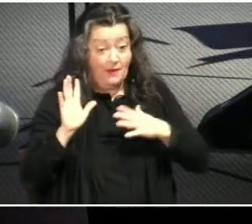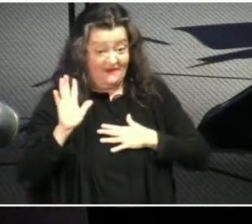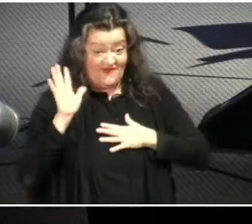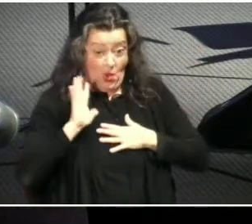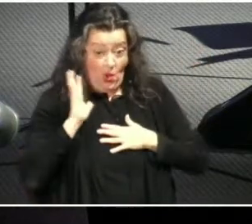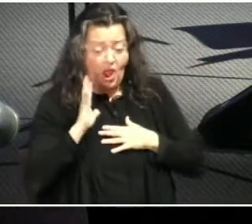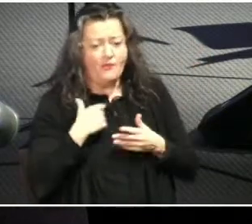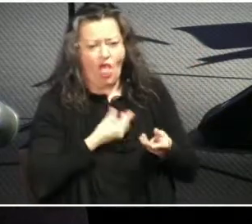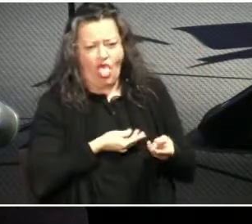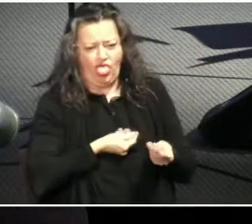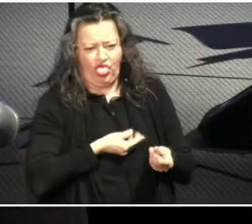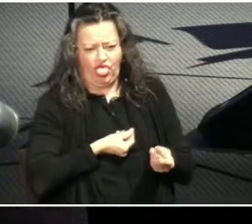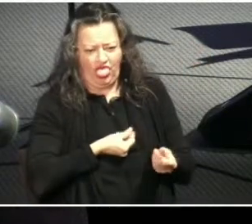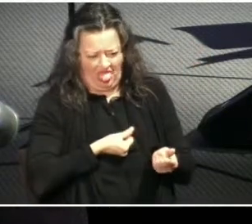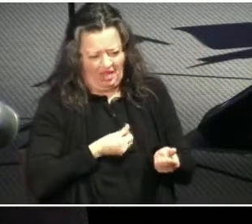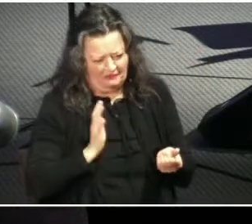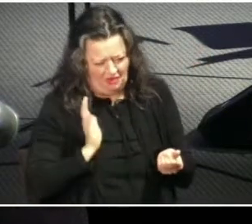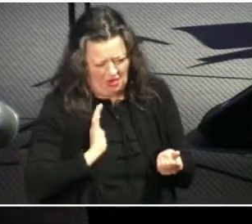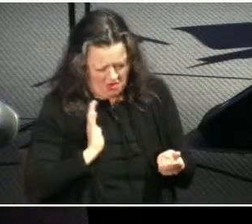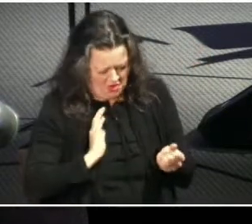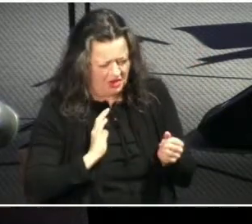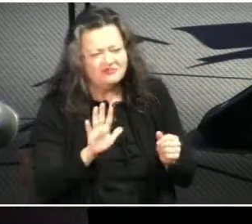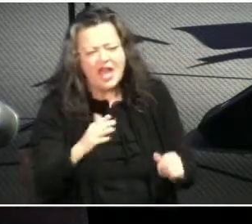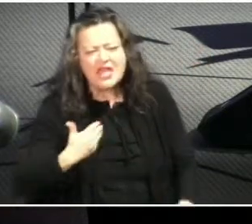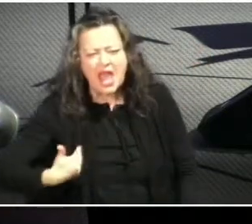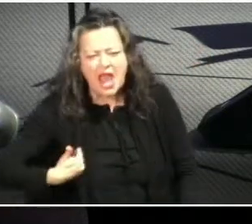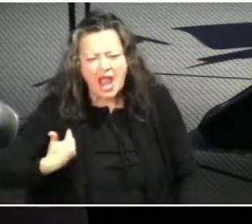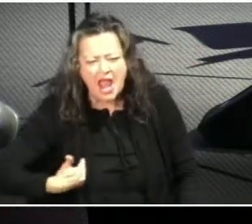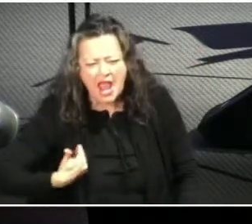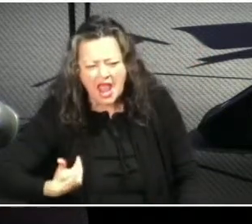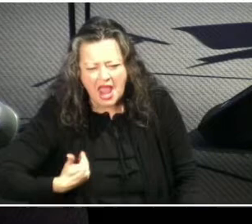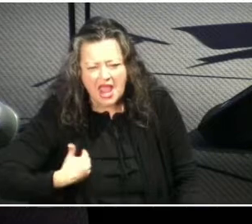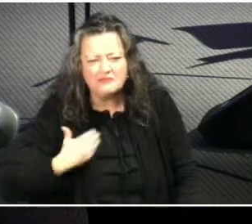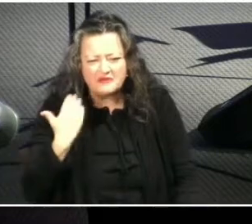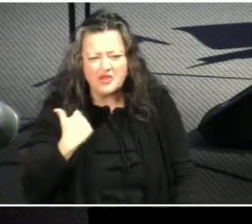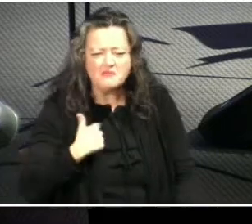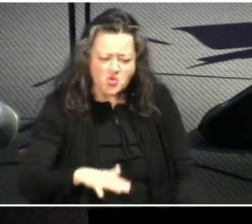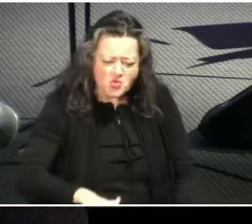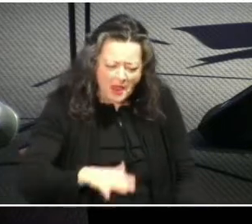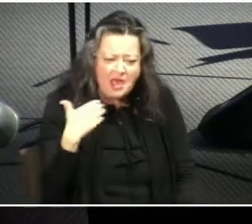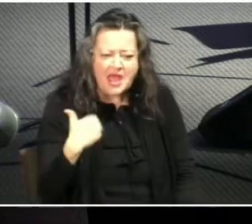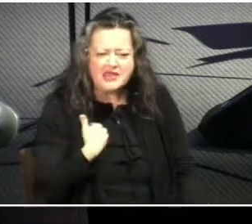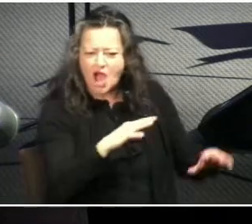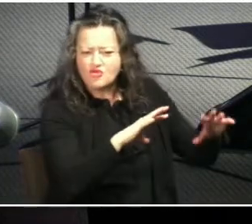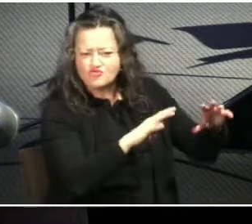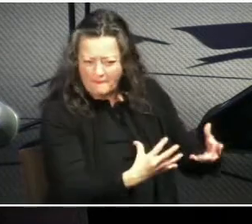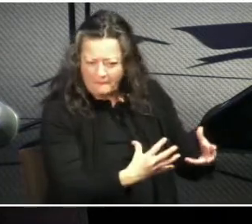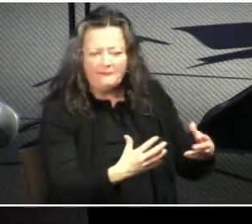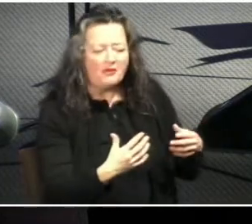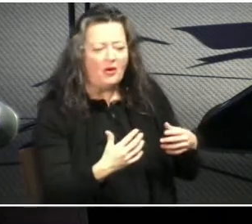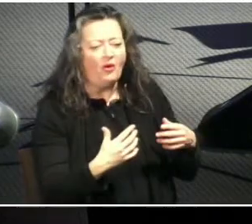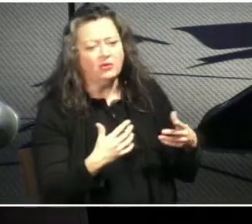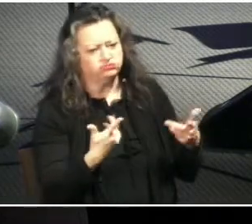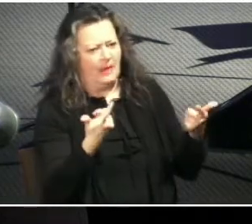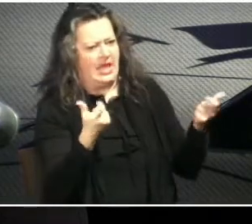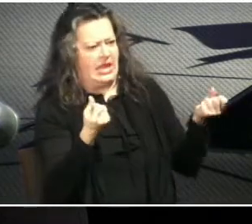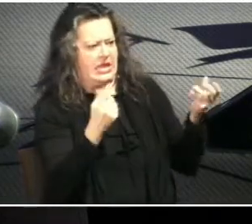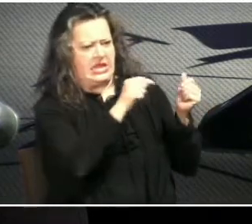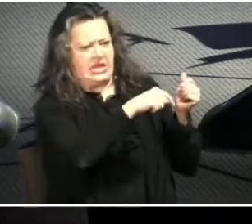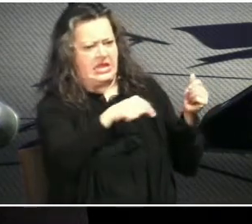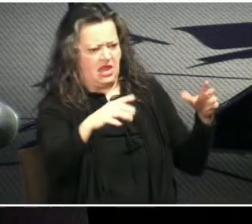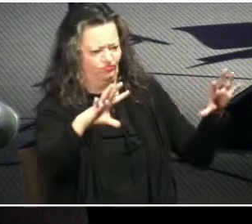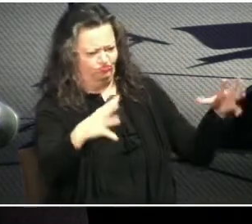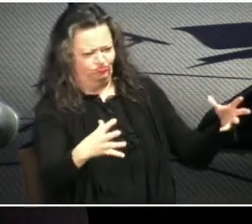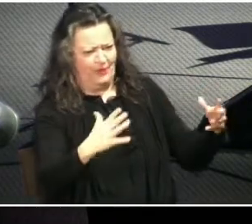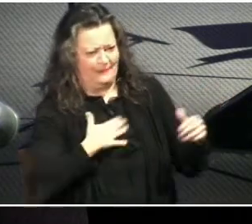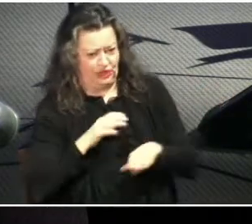and that was in our young adults group that i grew up in we had a fairly large young adults group